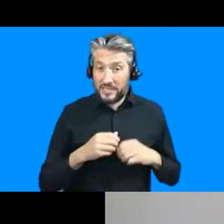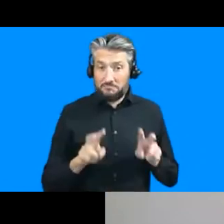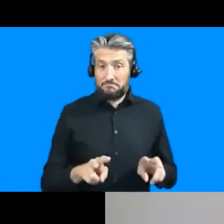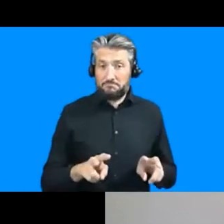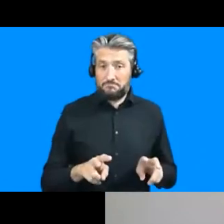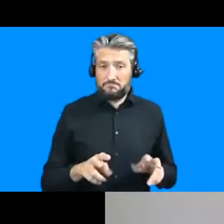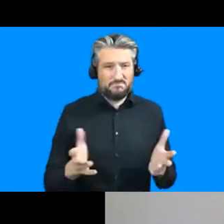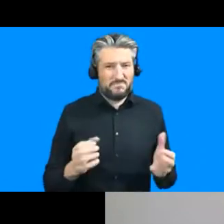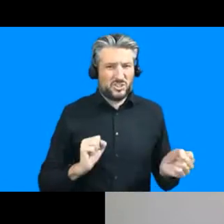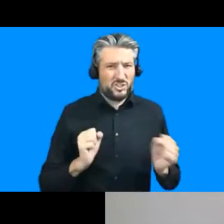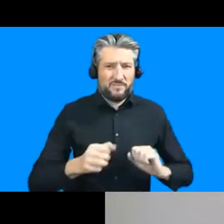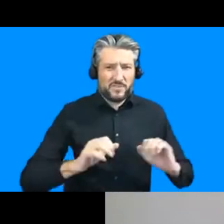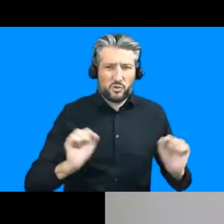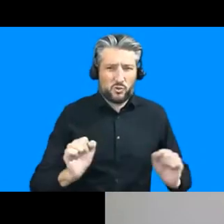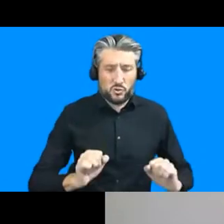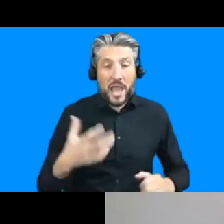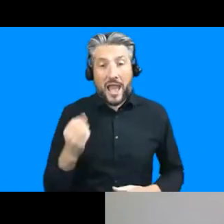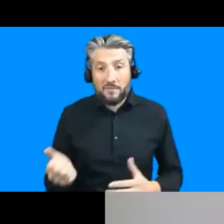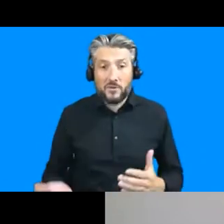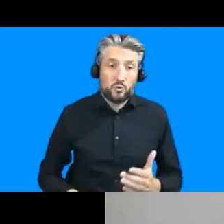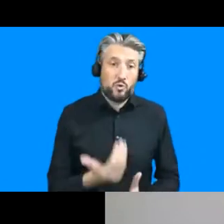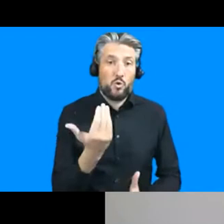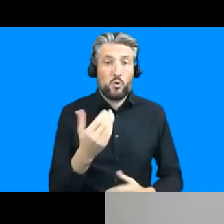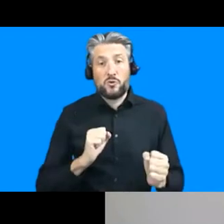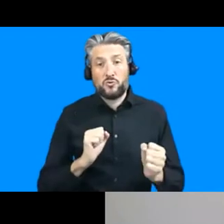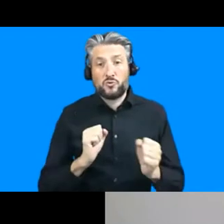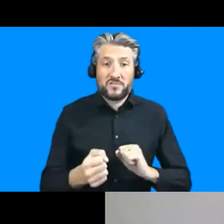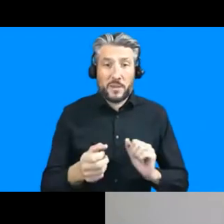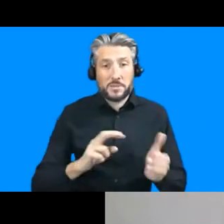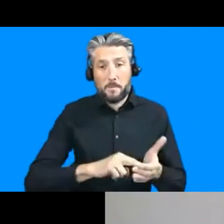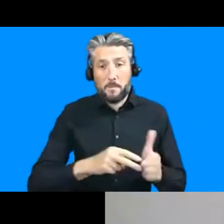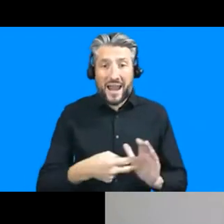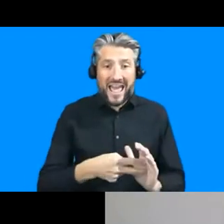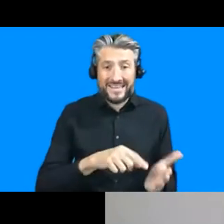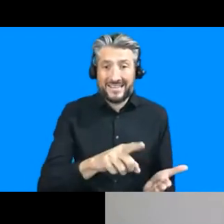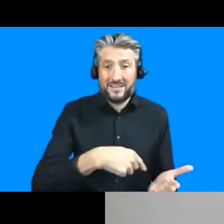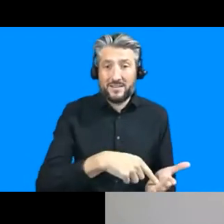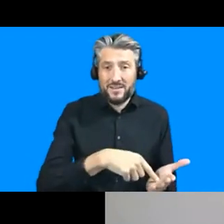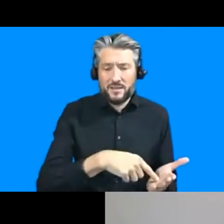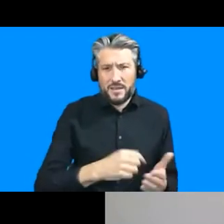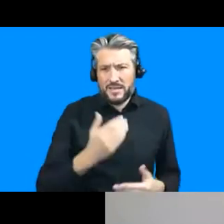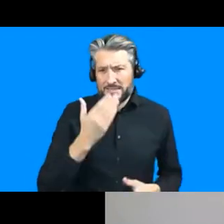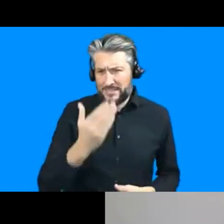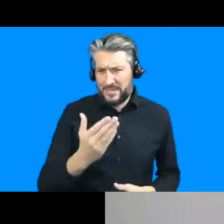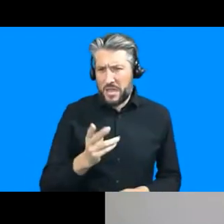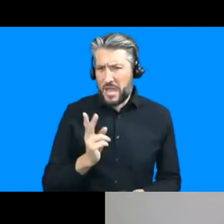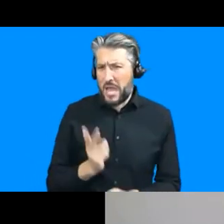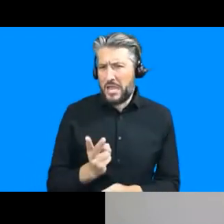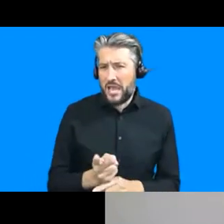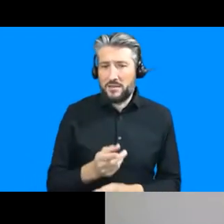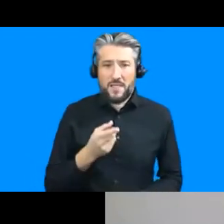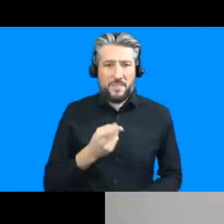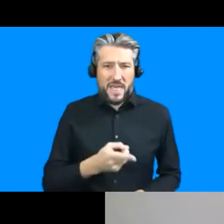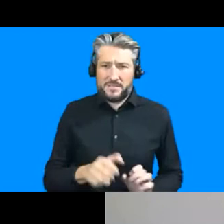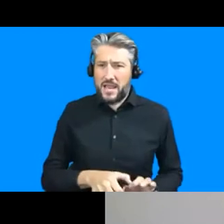of the new karachi transformation plan this is also it seems increasingly evident that once again we have a very centralized form of planning in which the